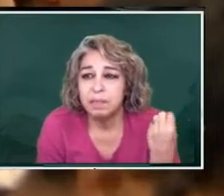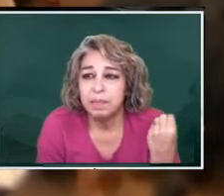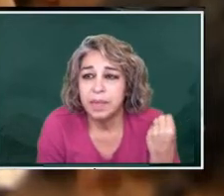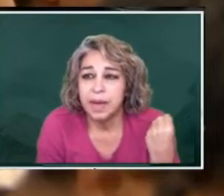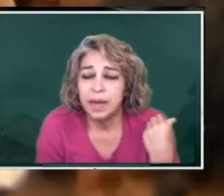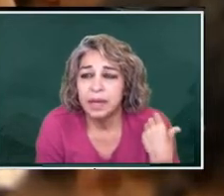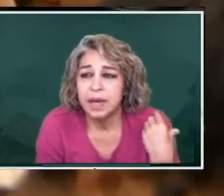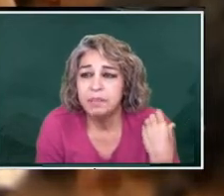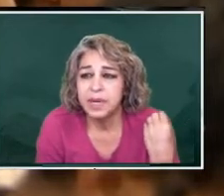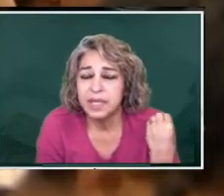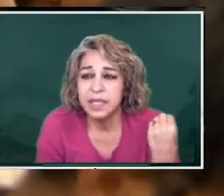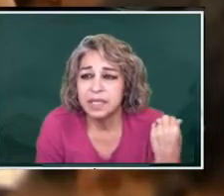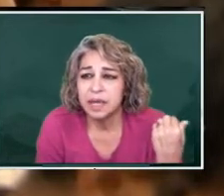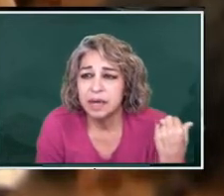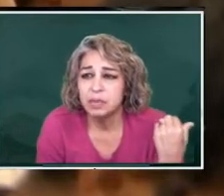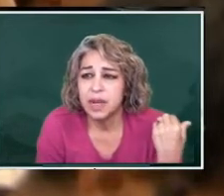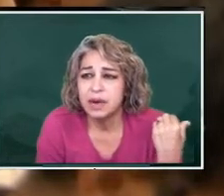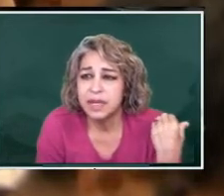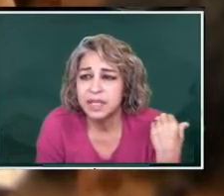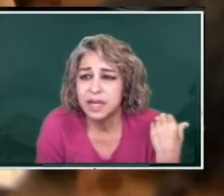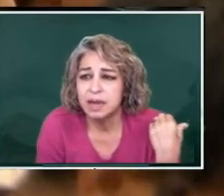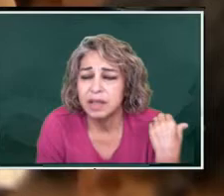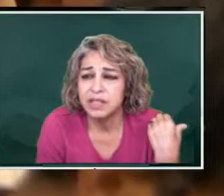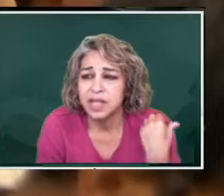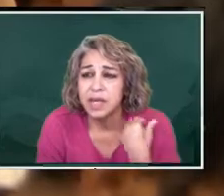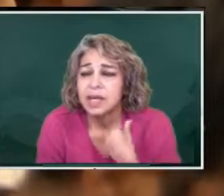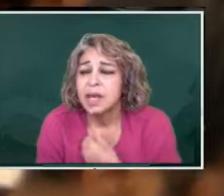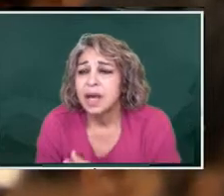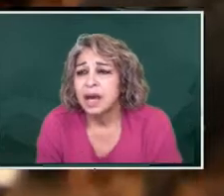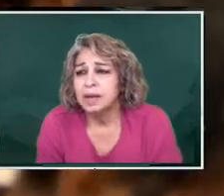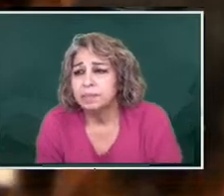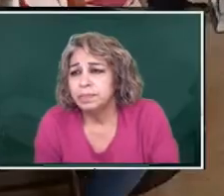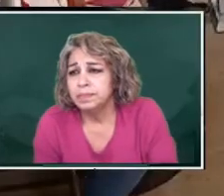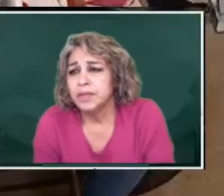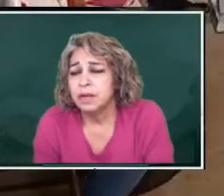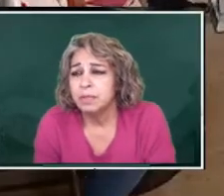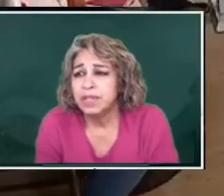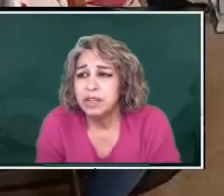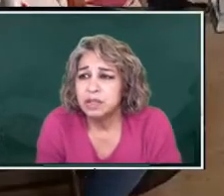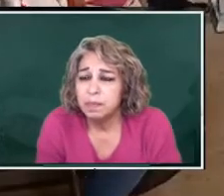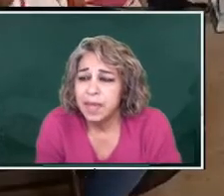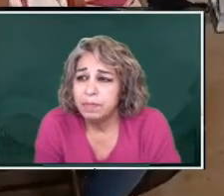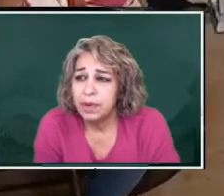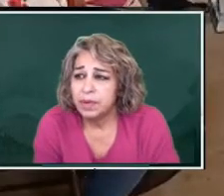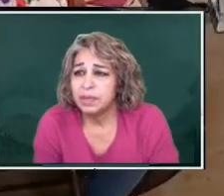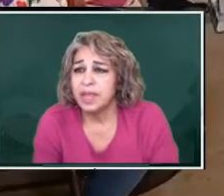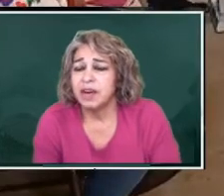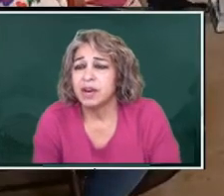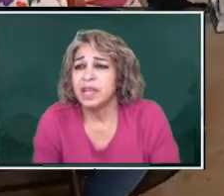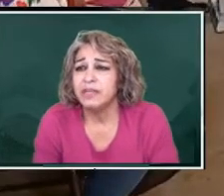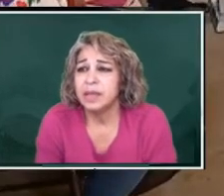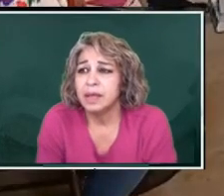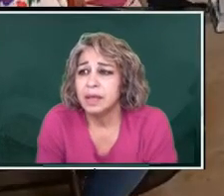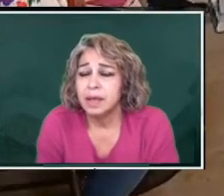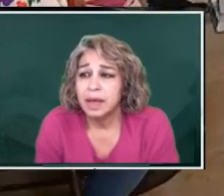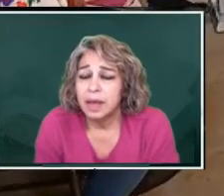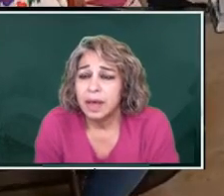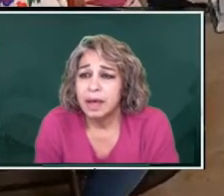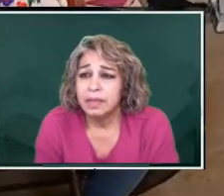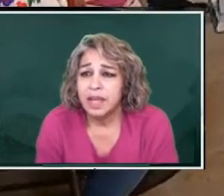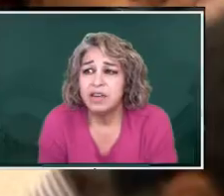companies regarding technology. But there's people that are giving,